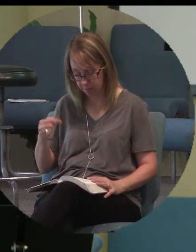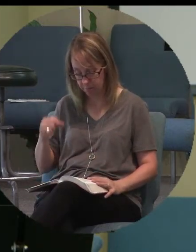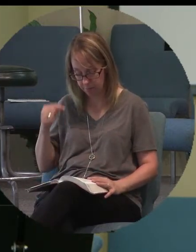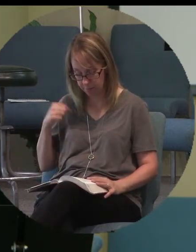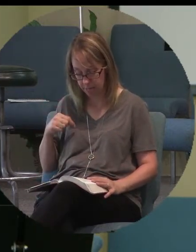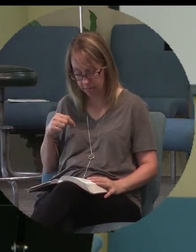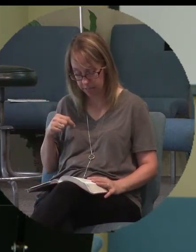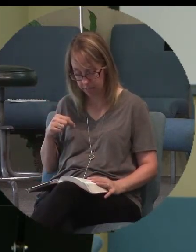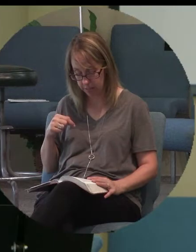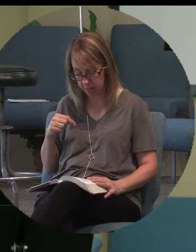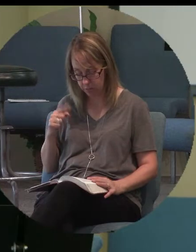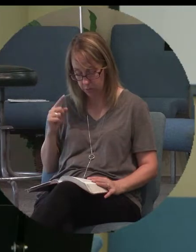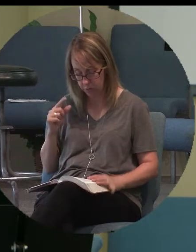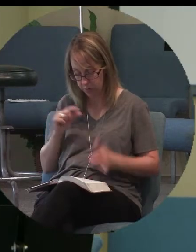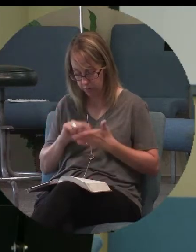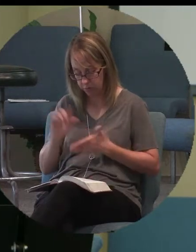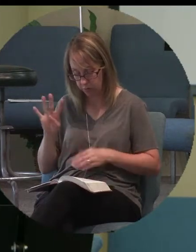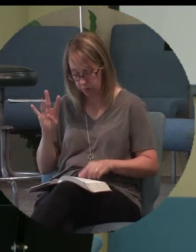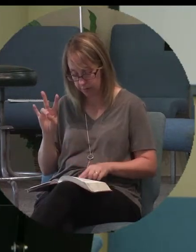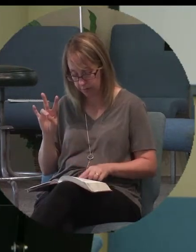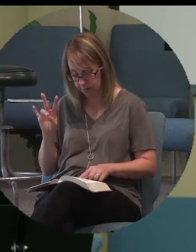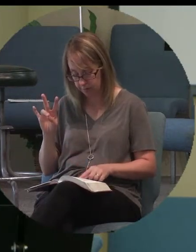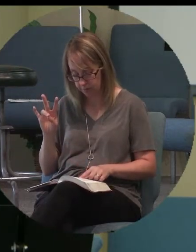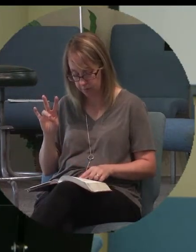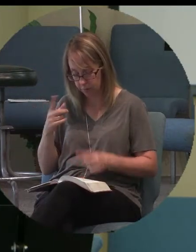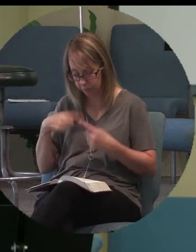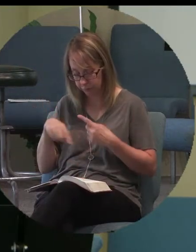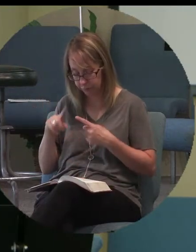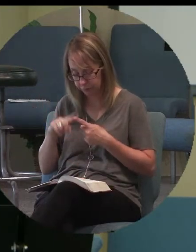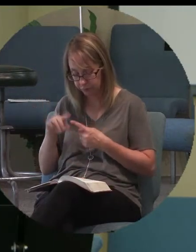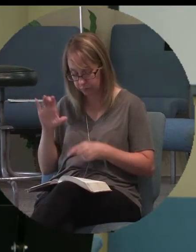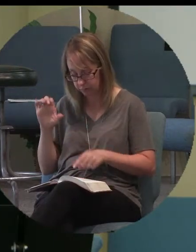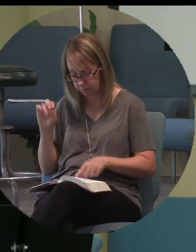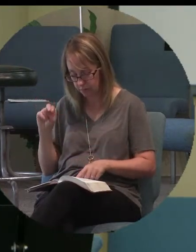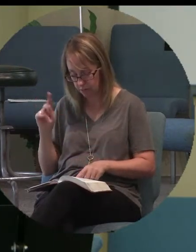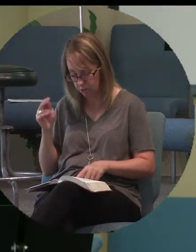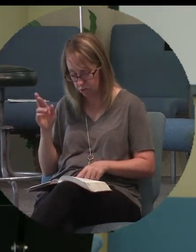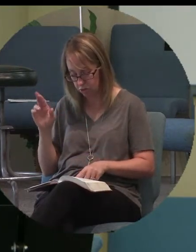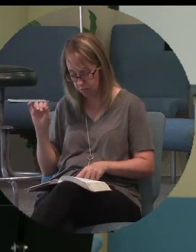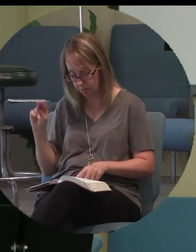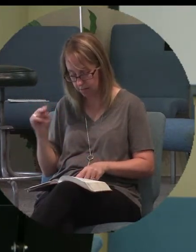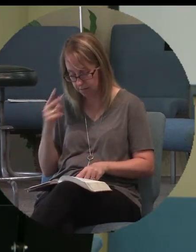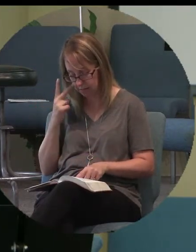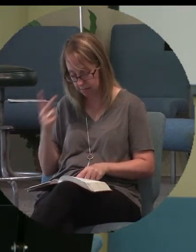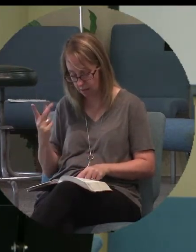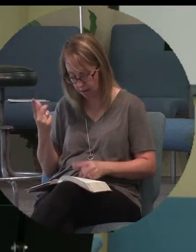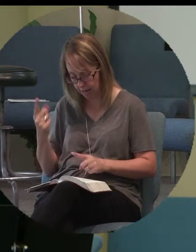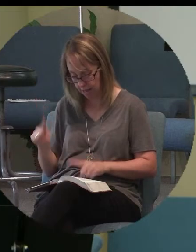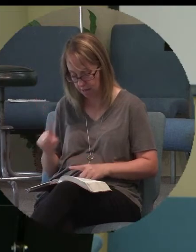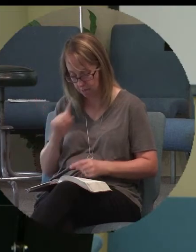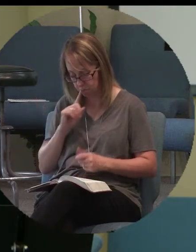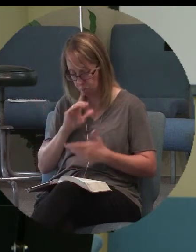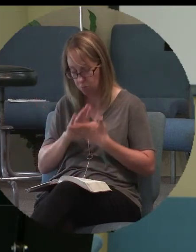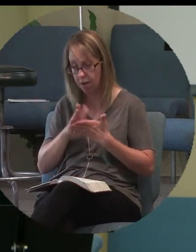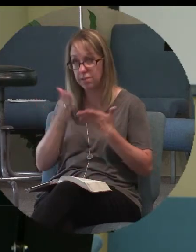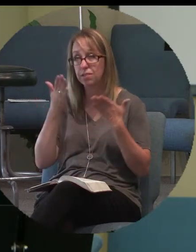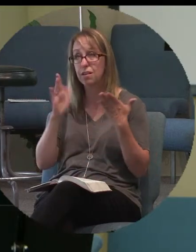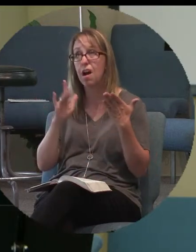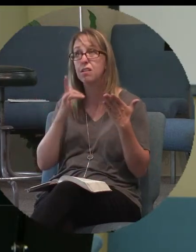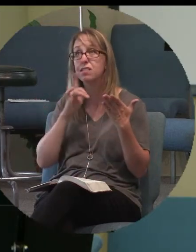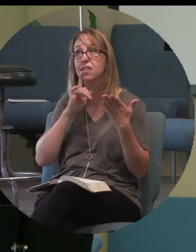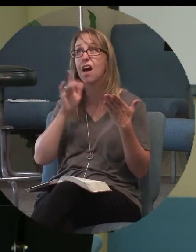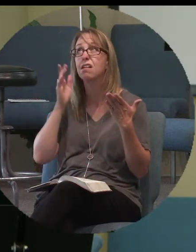Just one verse, verse 47. Now when the centurion saw what had happened, he began praising God saying certainly